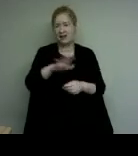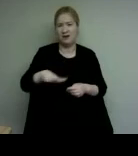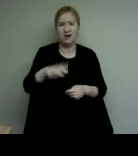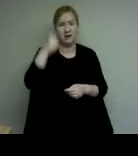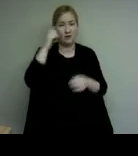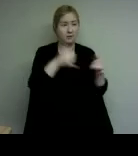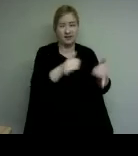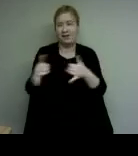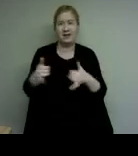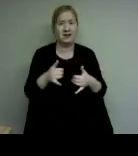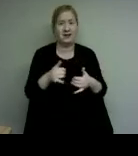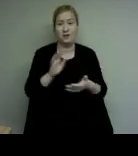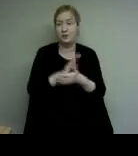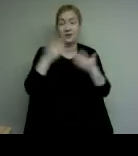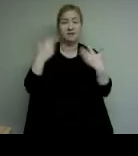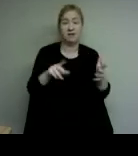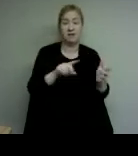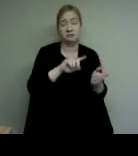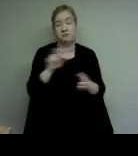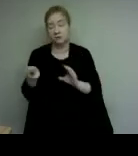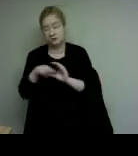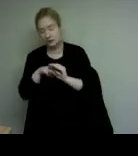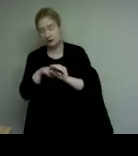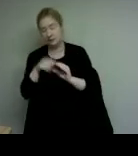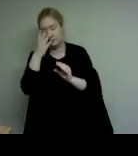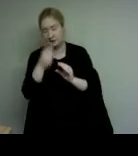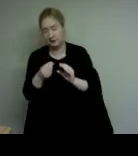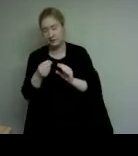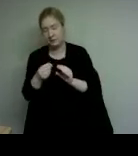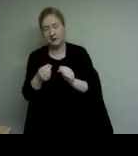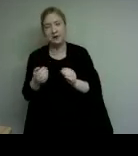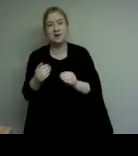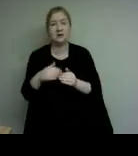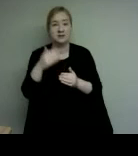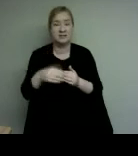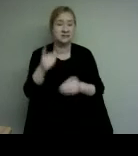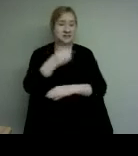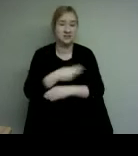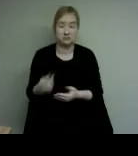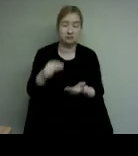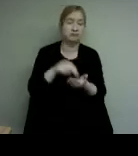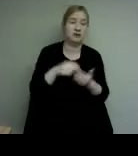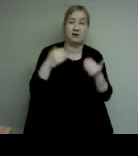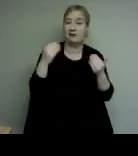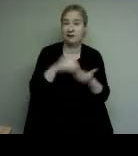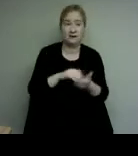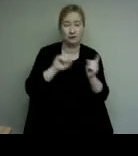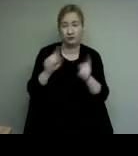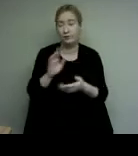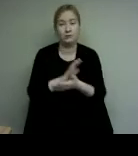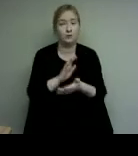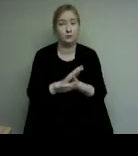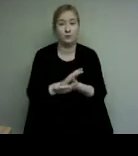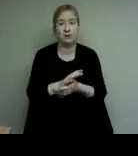school and sleep then get up the next day and do it all over again no emotional outlet and no essential skills